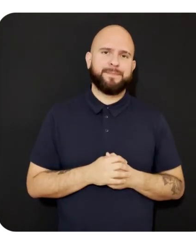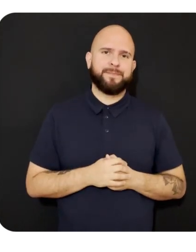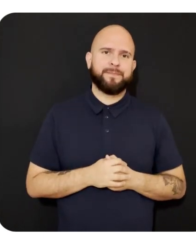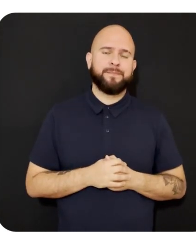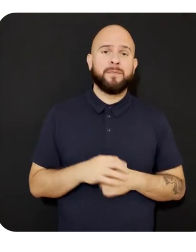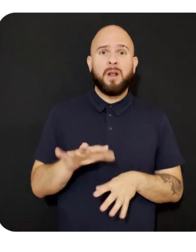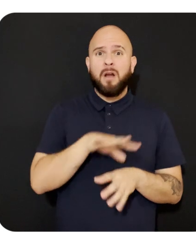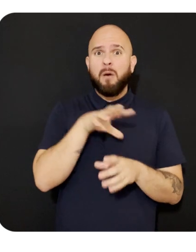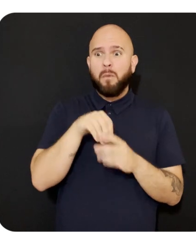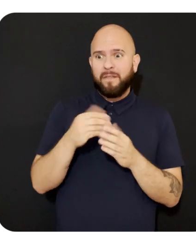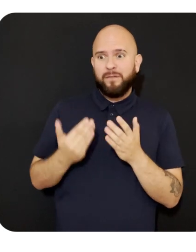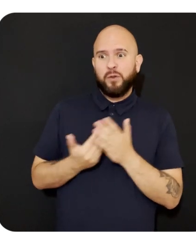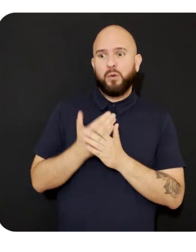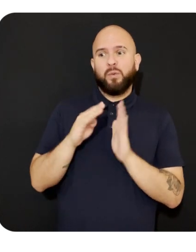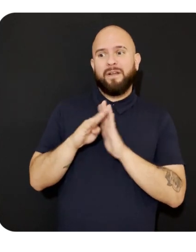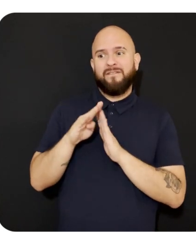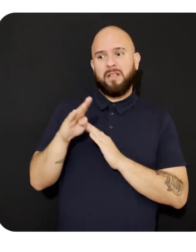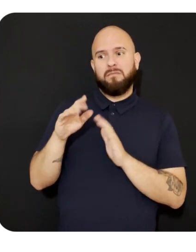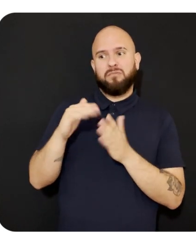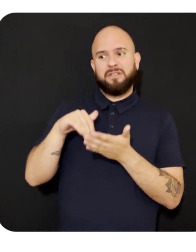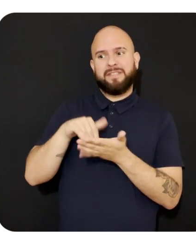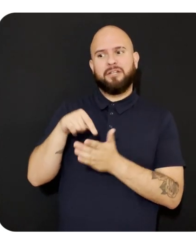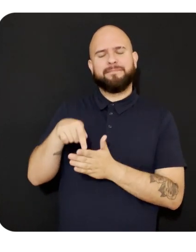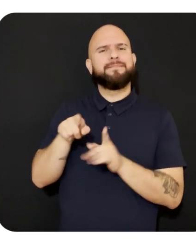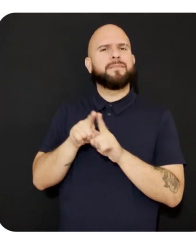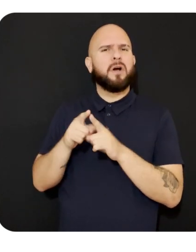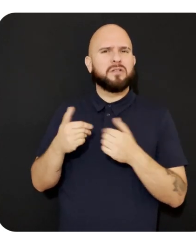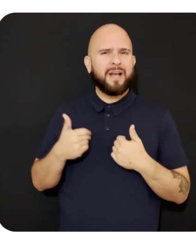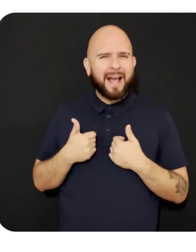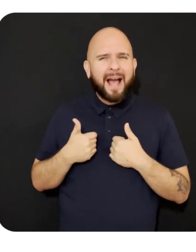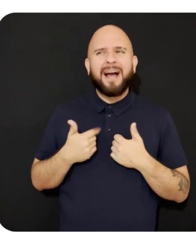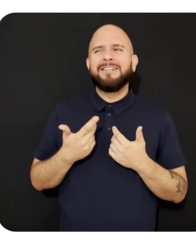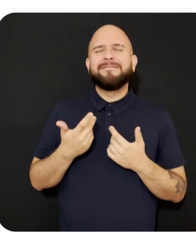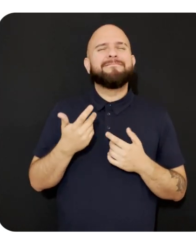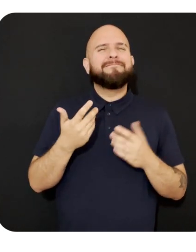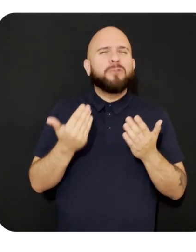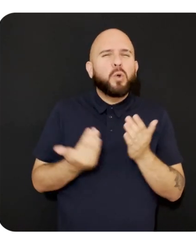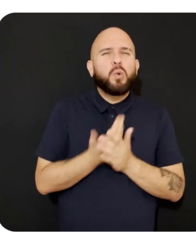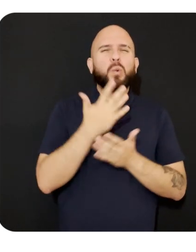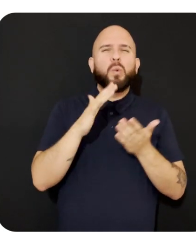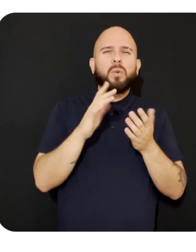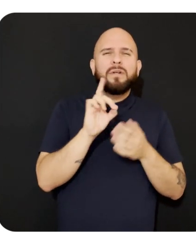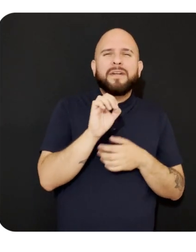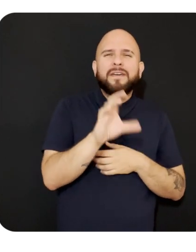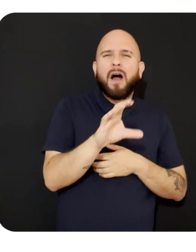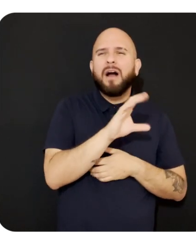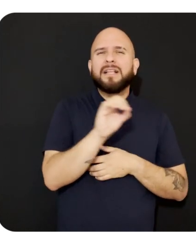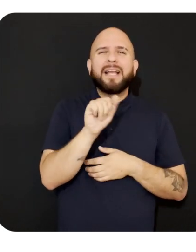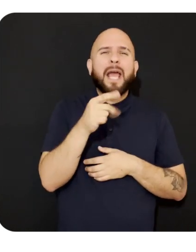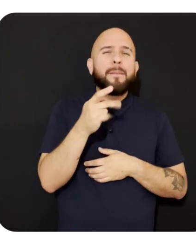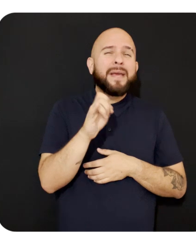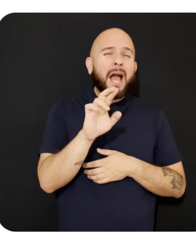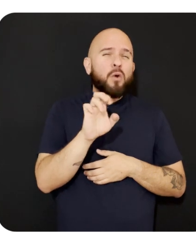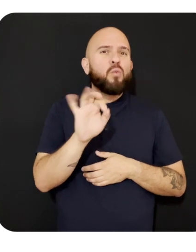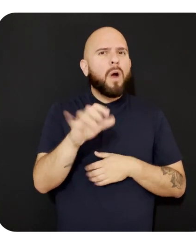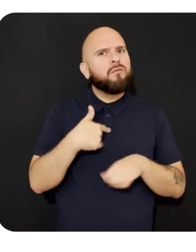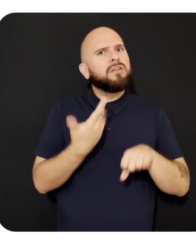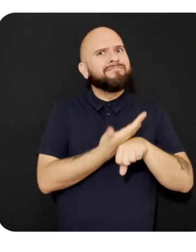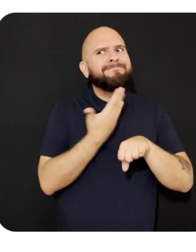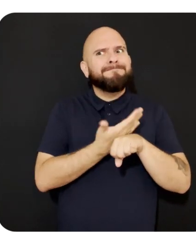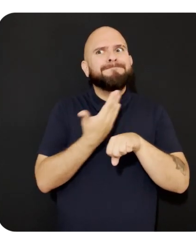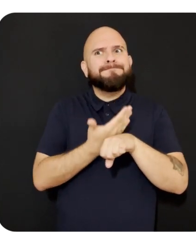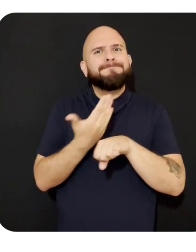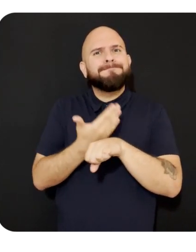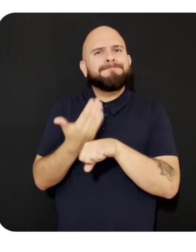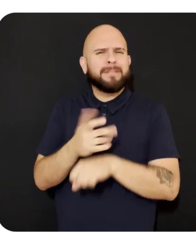part of our new developer center, we overhauled our developer documentation and API references and updated them across the board